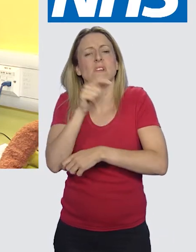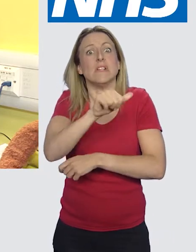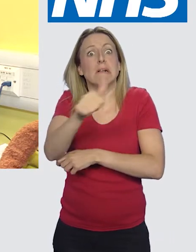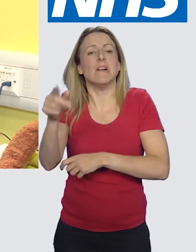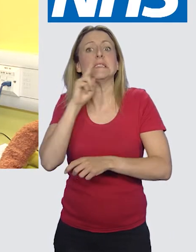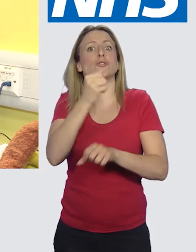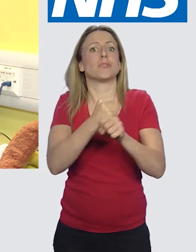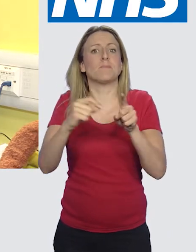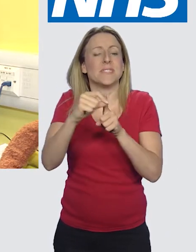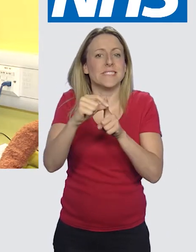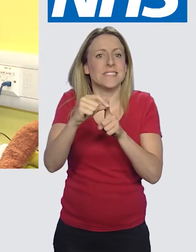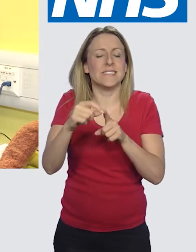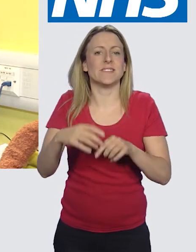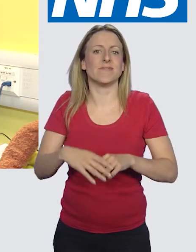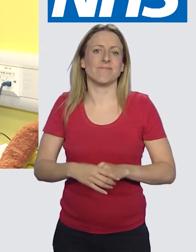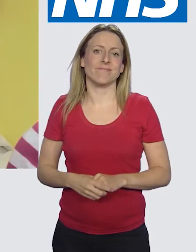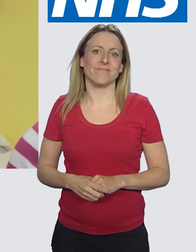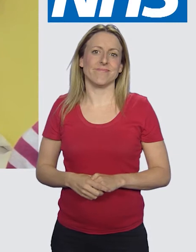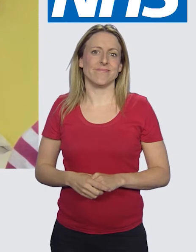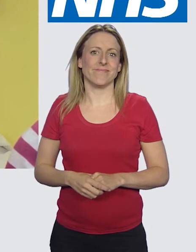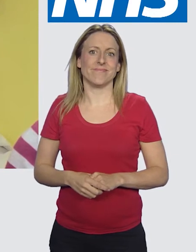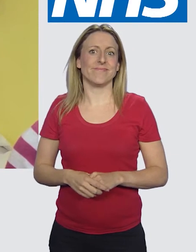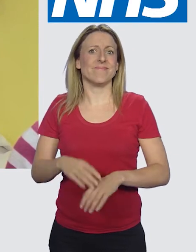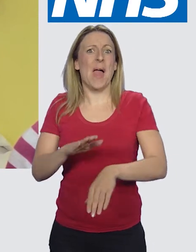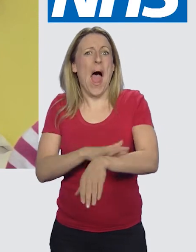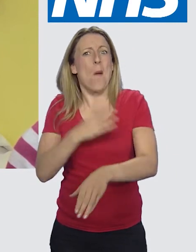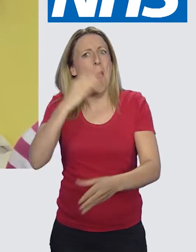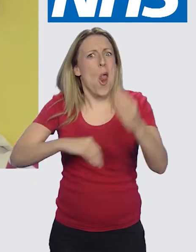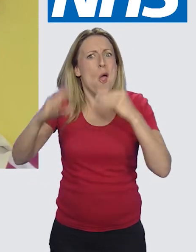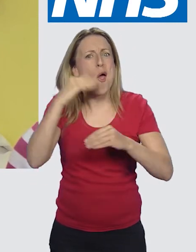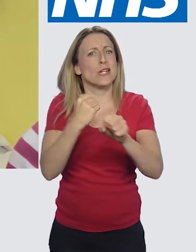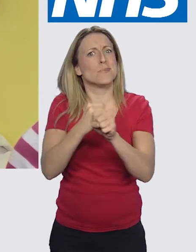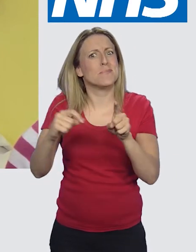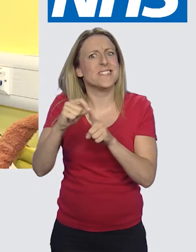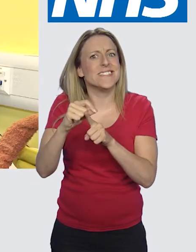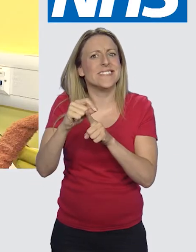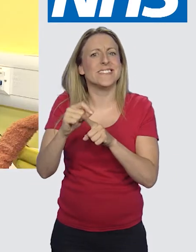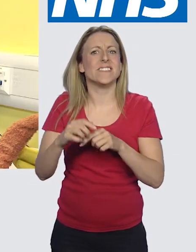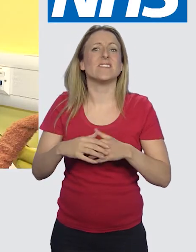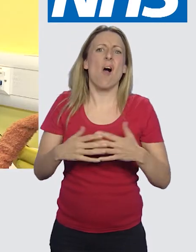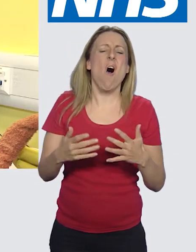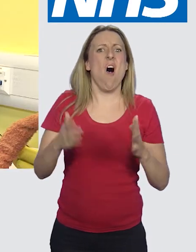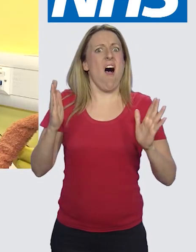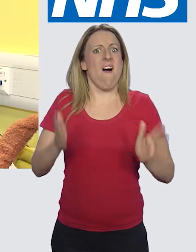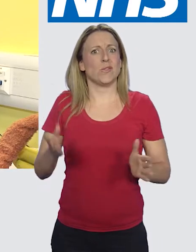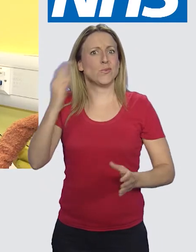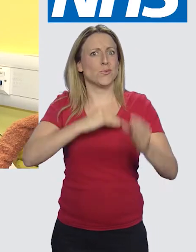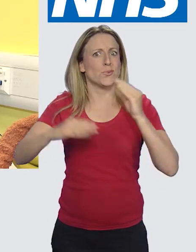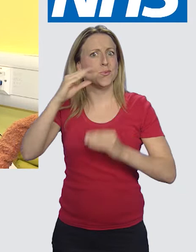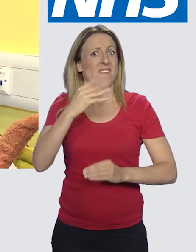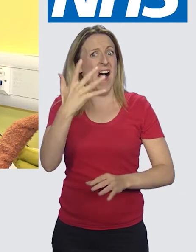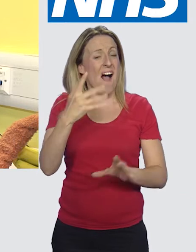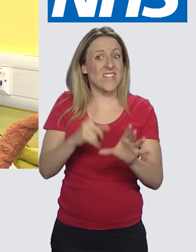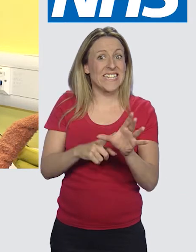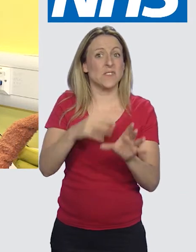time waiting to see somebody to get medical help. How long do you have to train to be a GP? Oh, we have to train for five